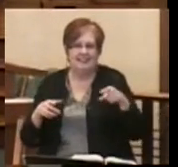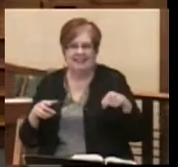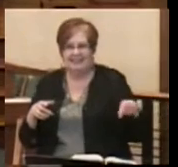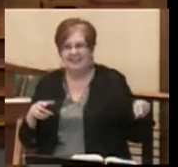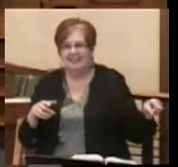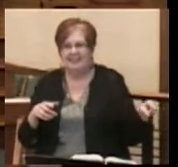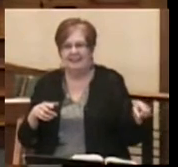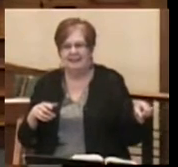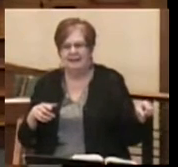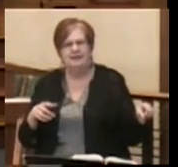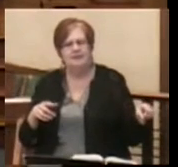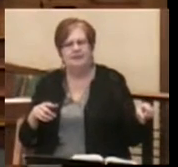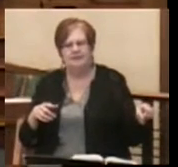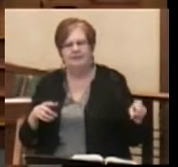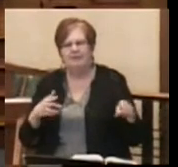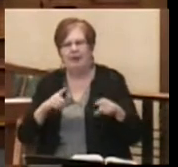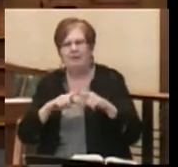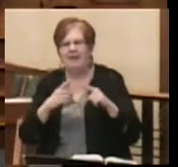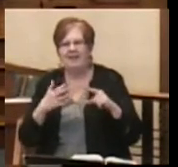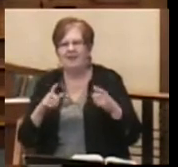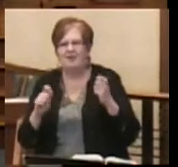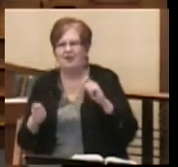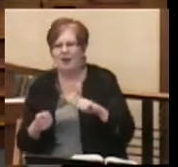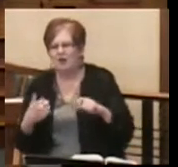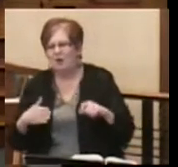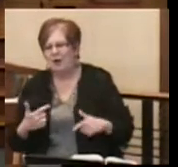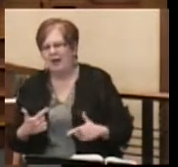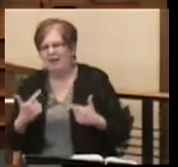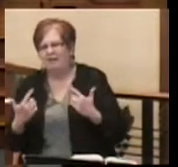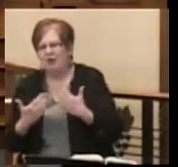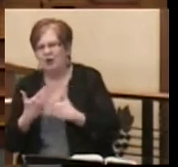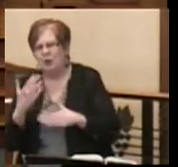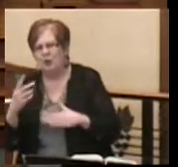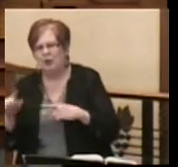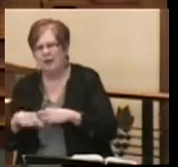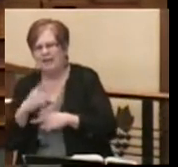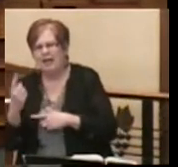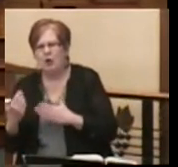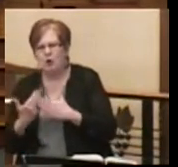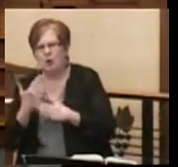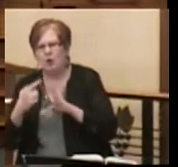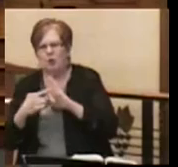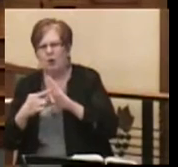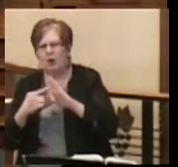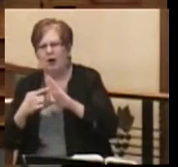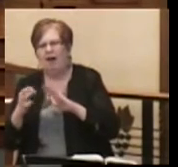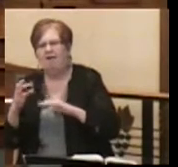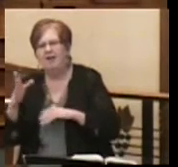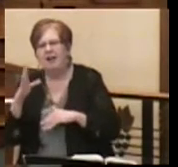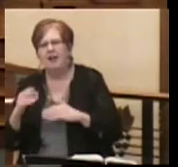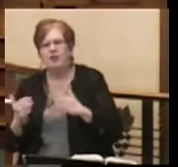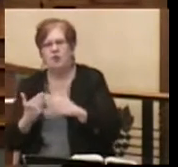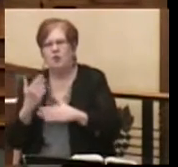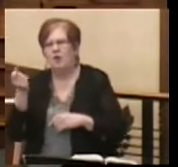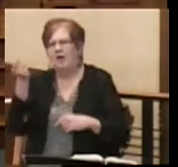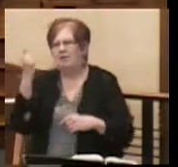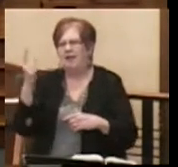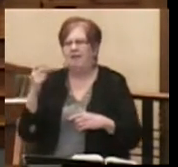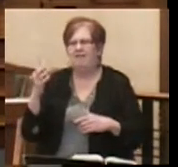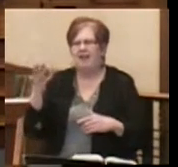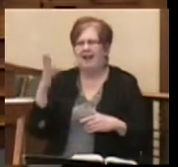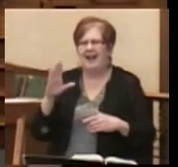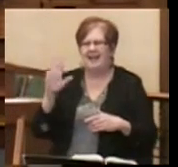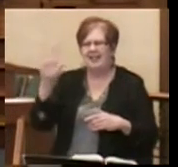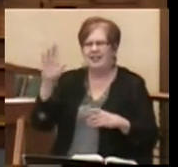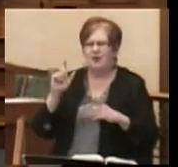But things change. We live in a different day. New revelations of God evoke new understandings of God's